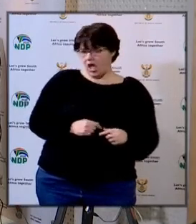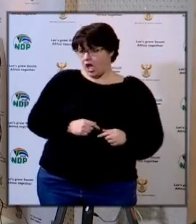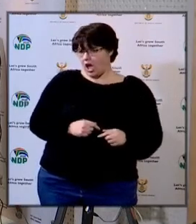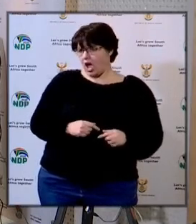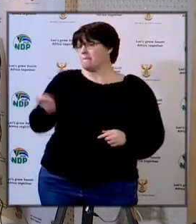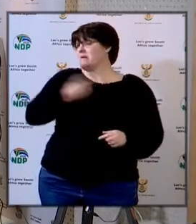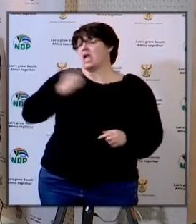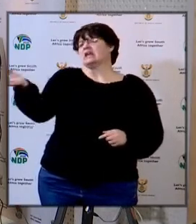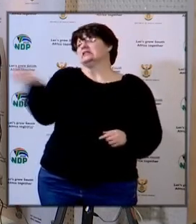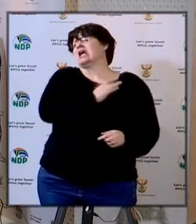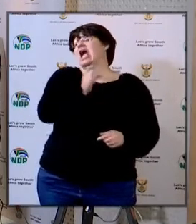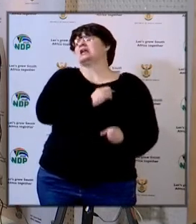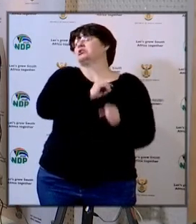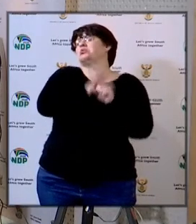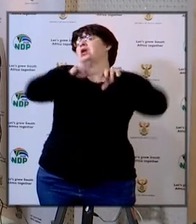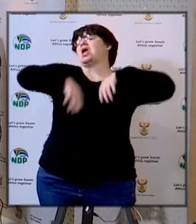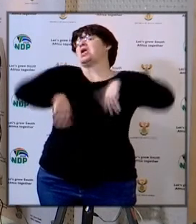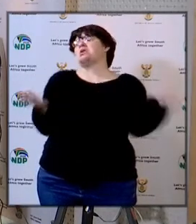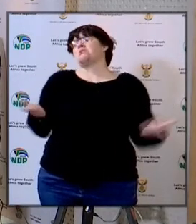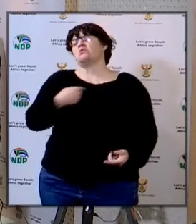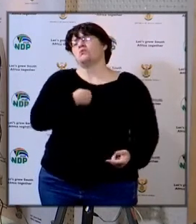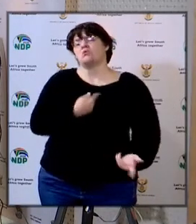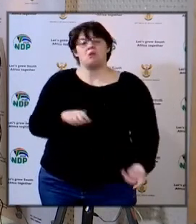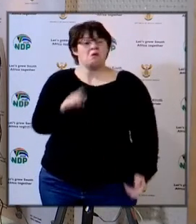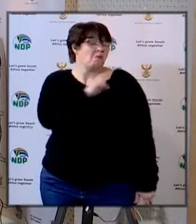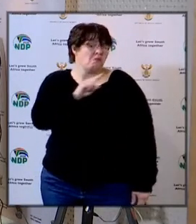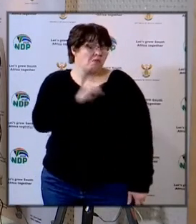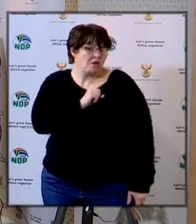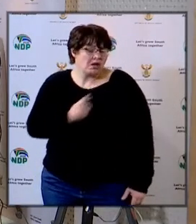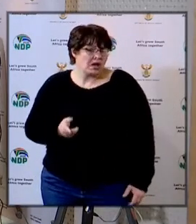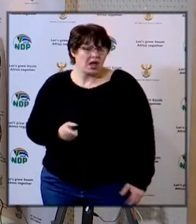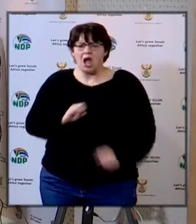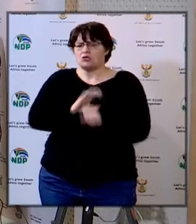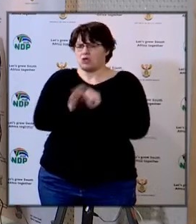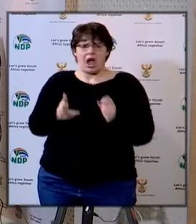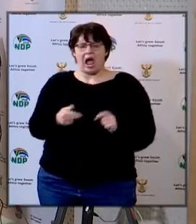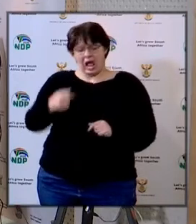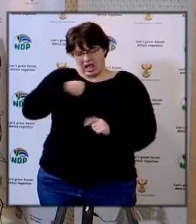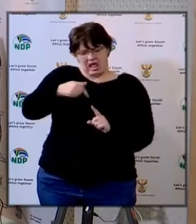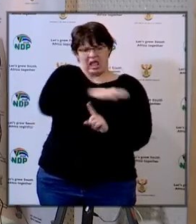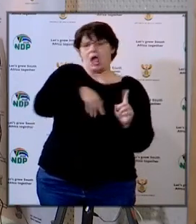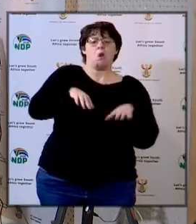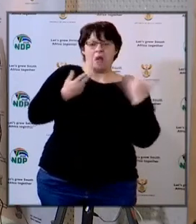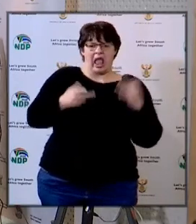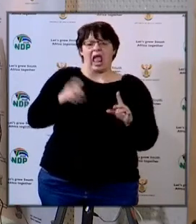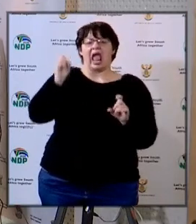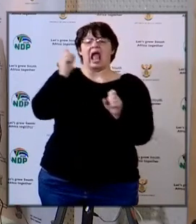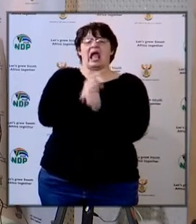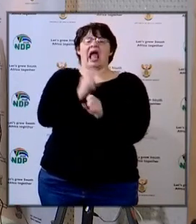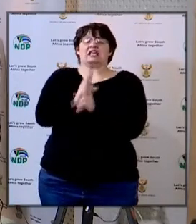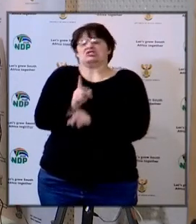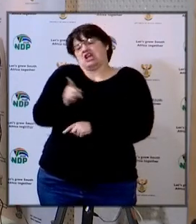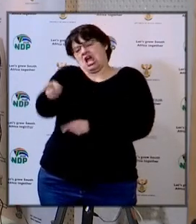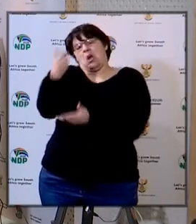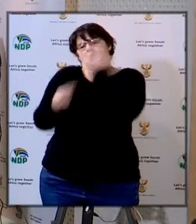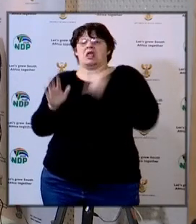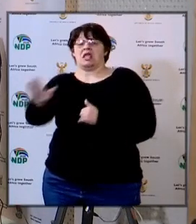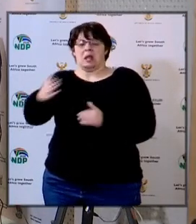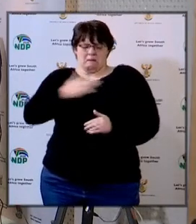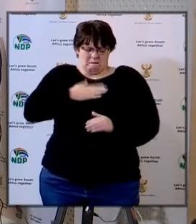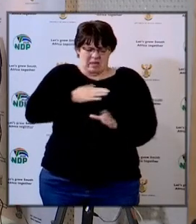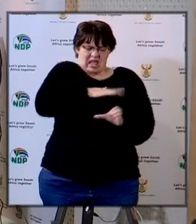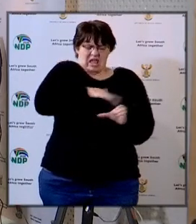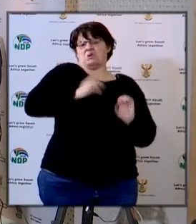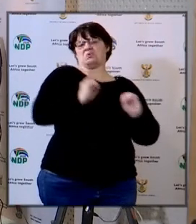to me I am not scared of the coronavirus because coronavirus is not in Danone it's in Kailija so this